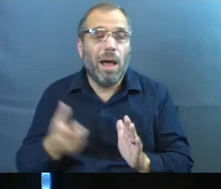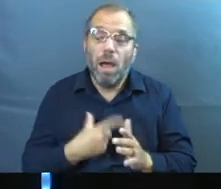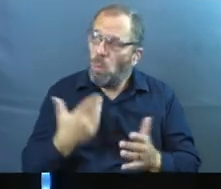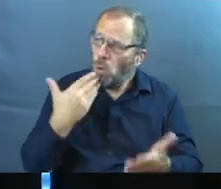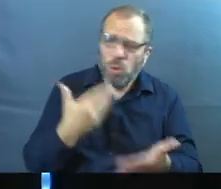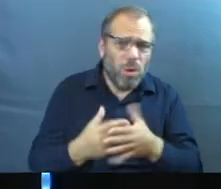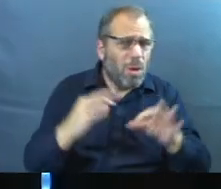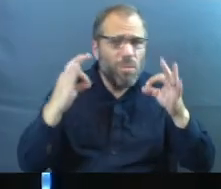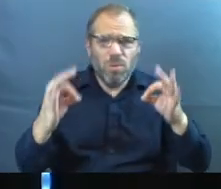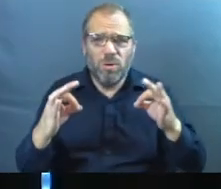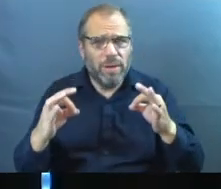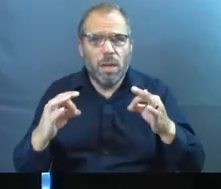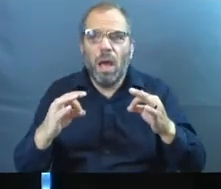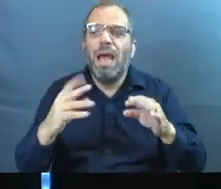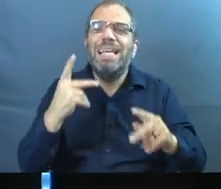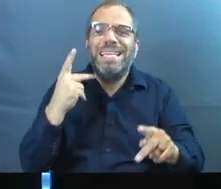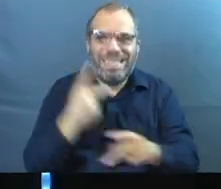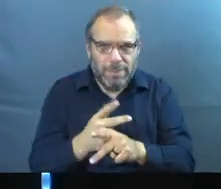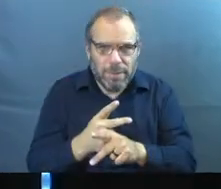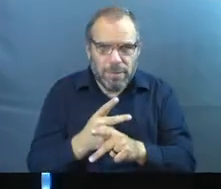you do, praise God, don't let that go.